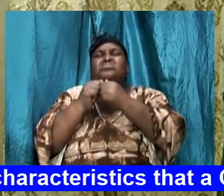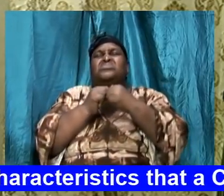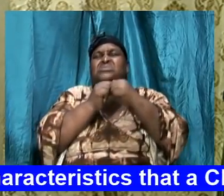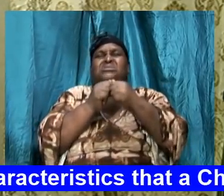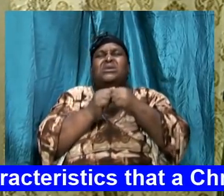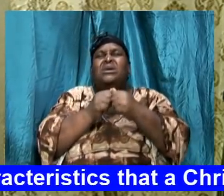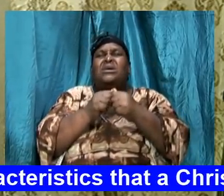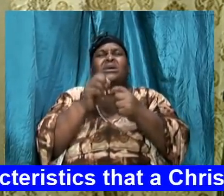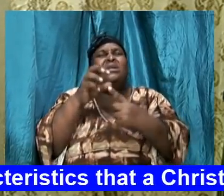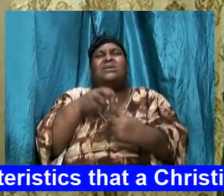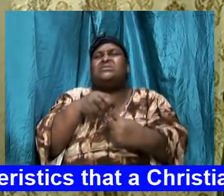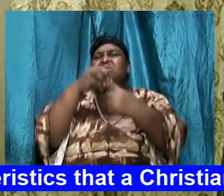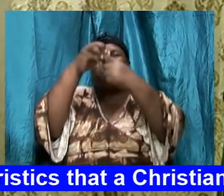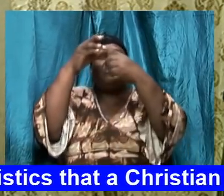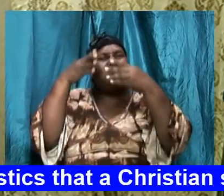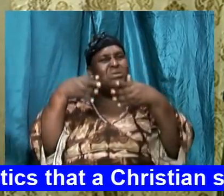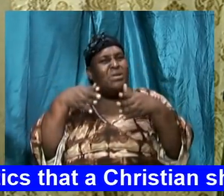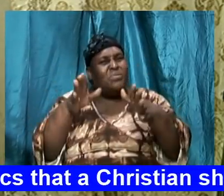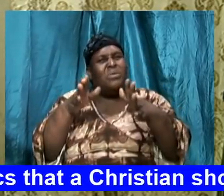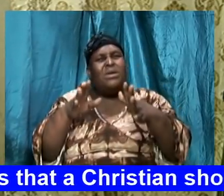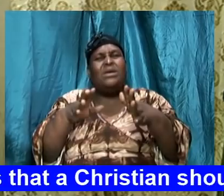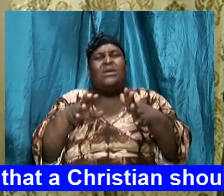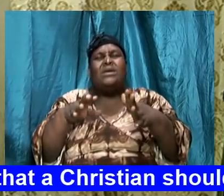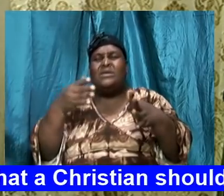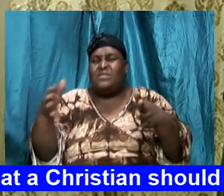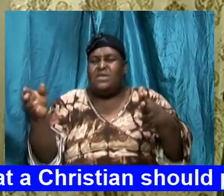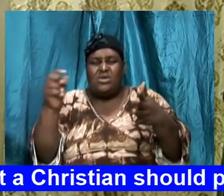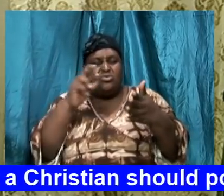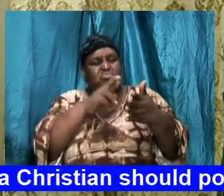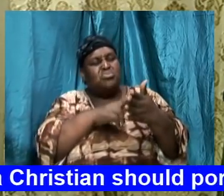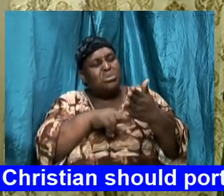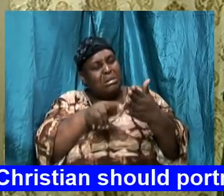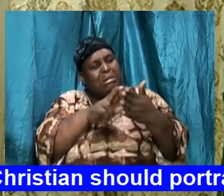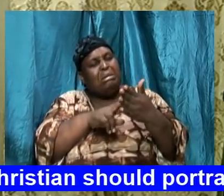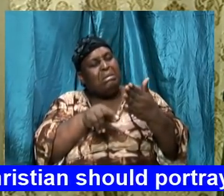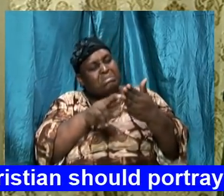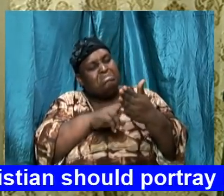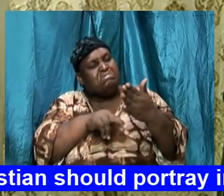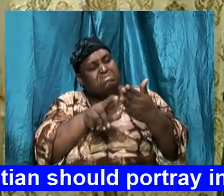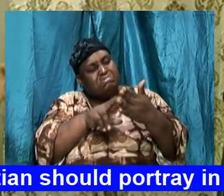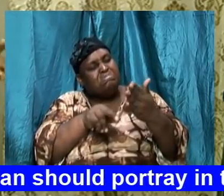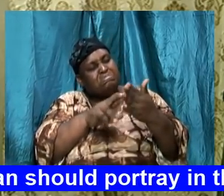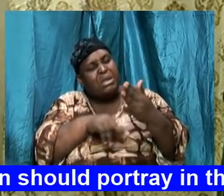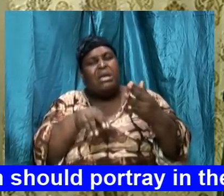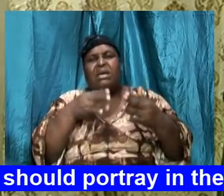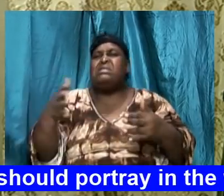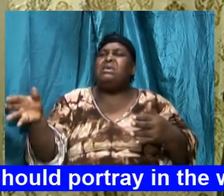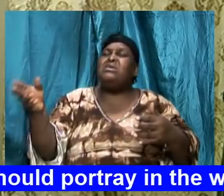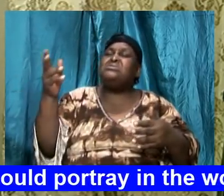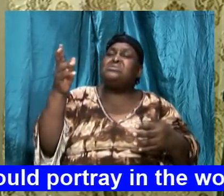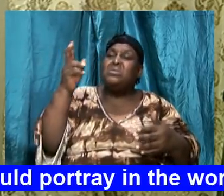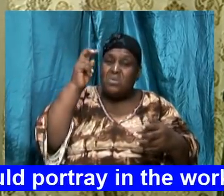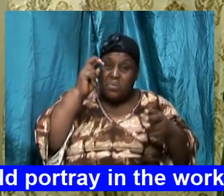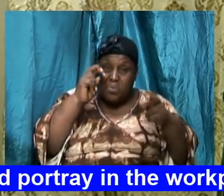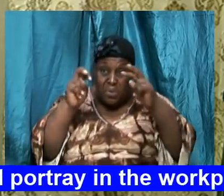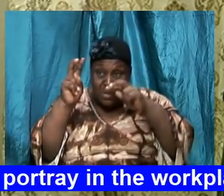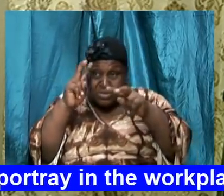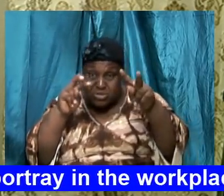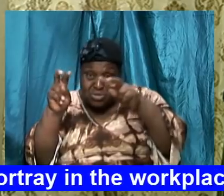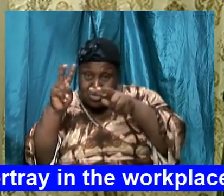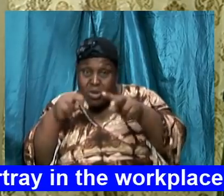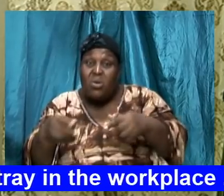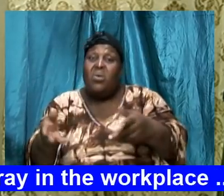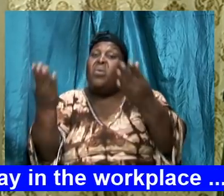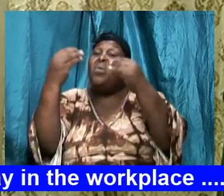so that words and things that we read and things that we watch come together in the mind and then the